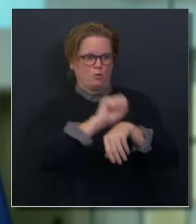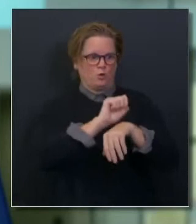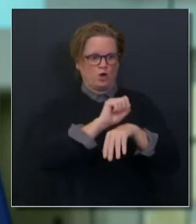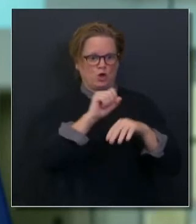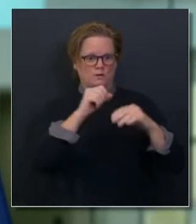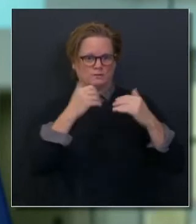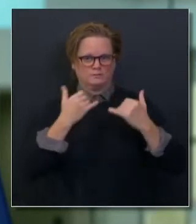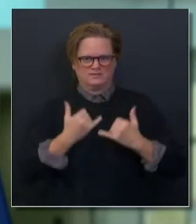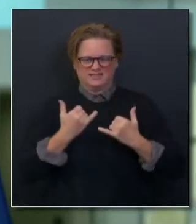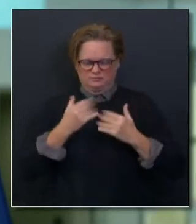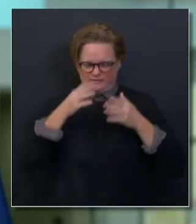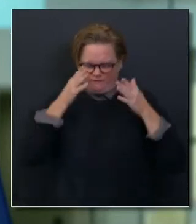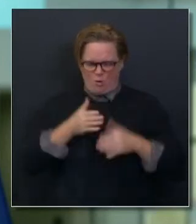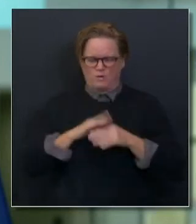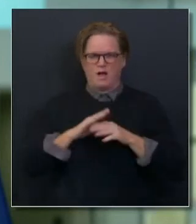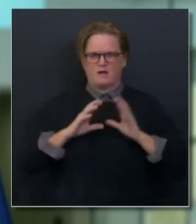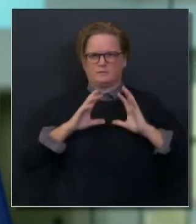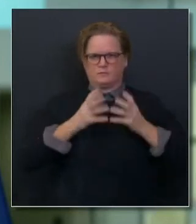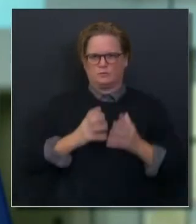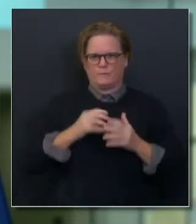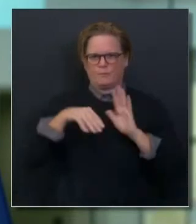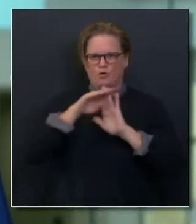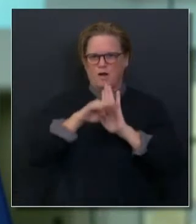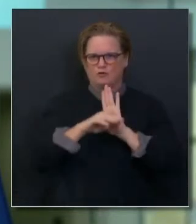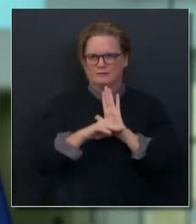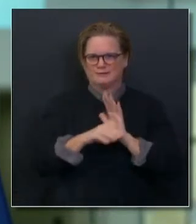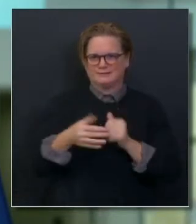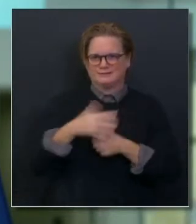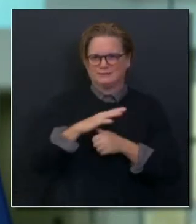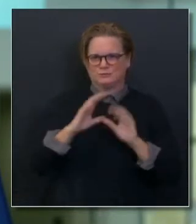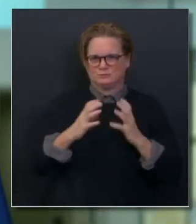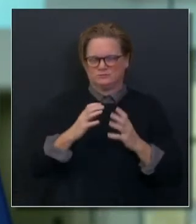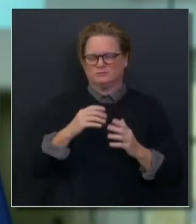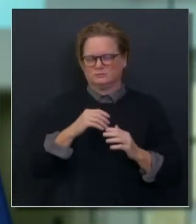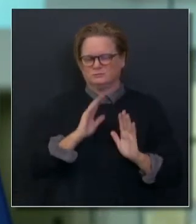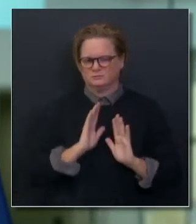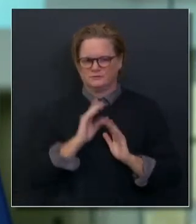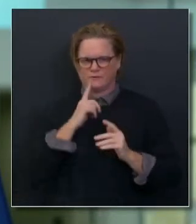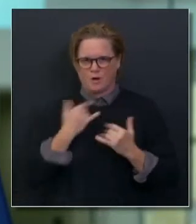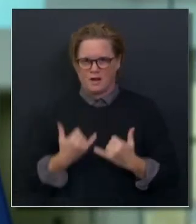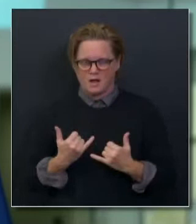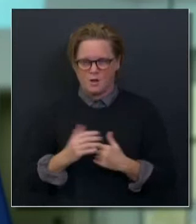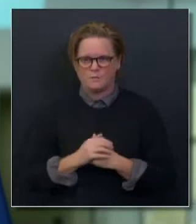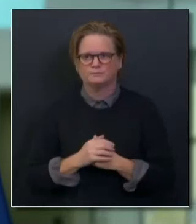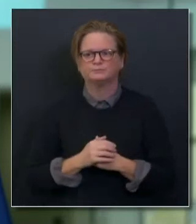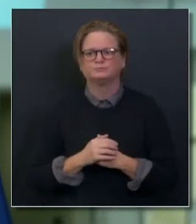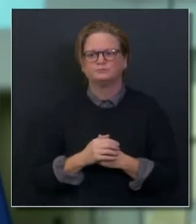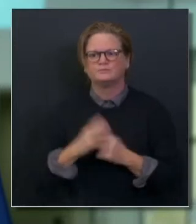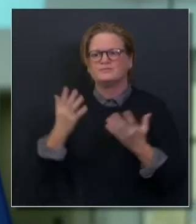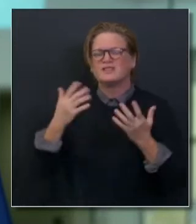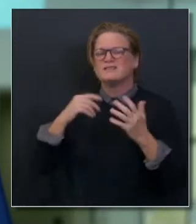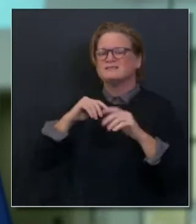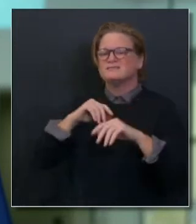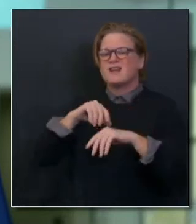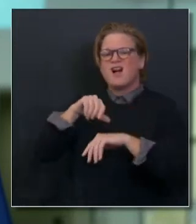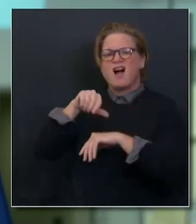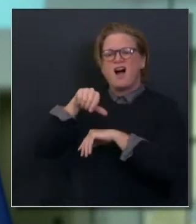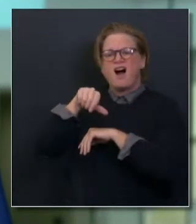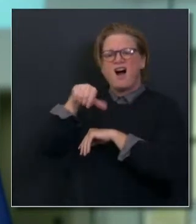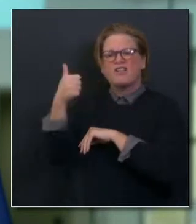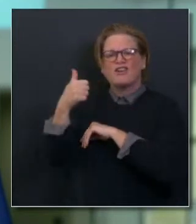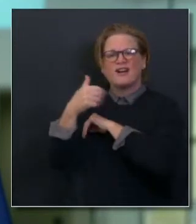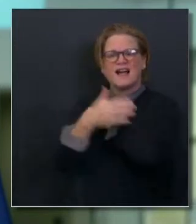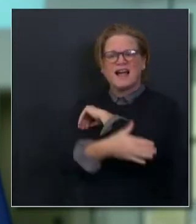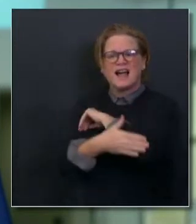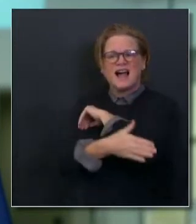based on these prioritizations, Orange County, just like every other of the 57 counties and all 61 health jurisdictions that are partners